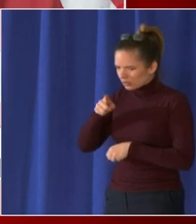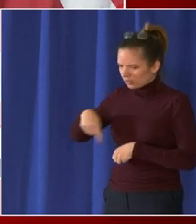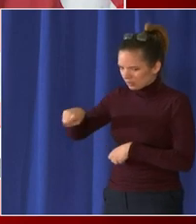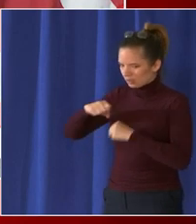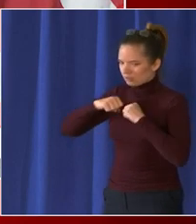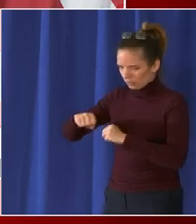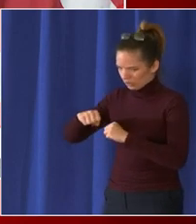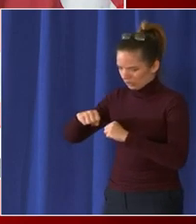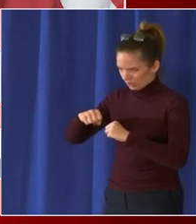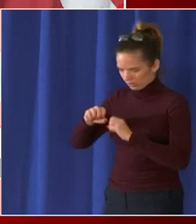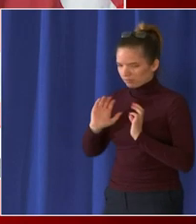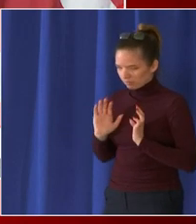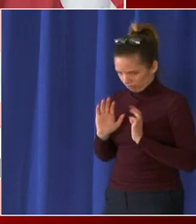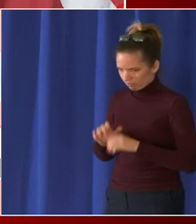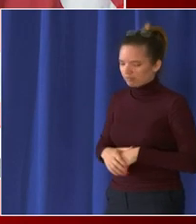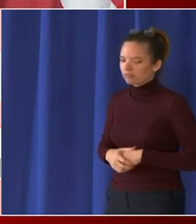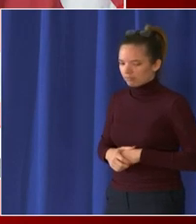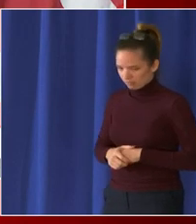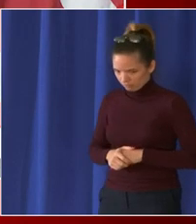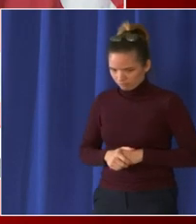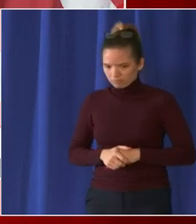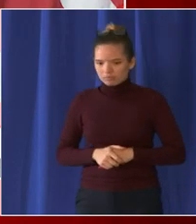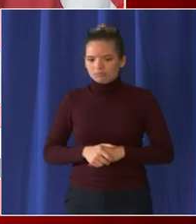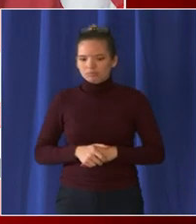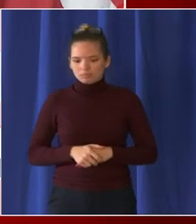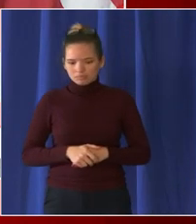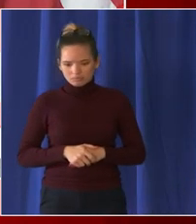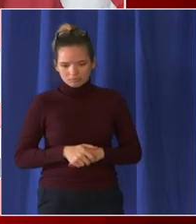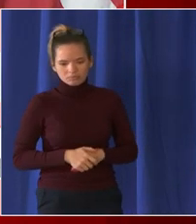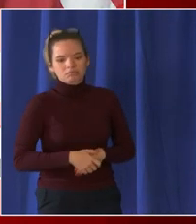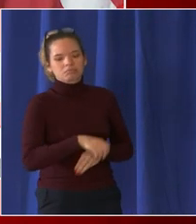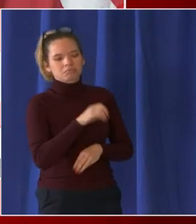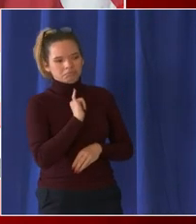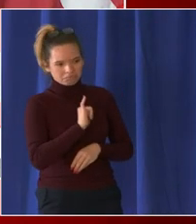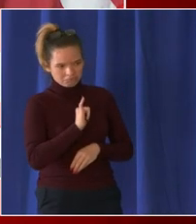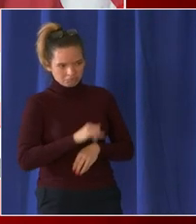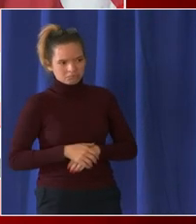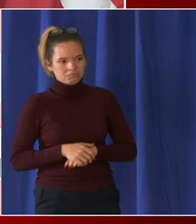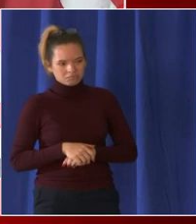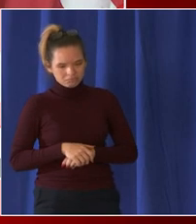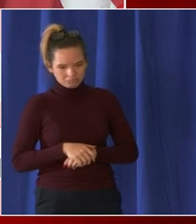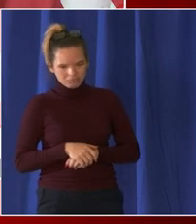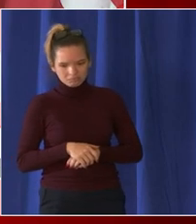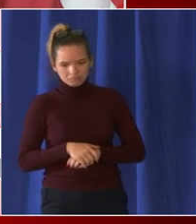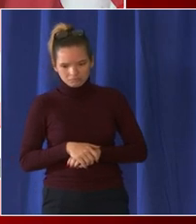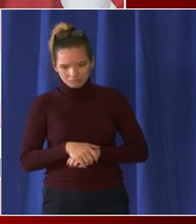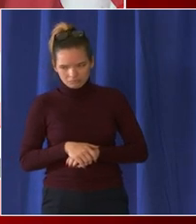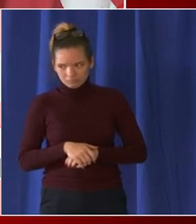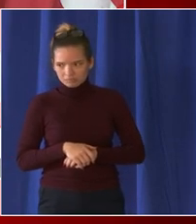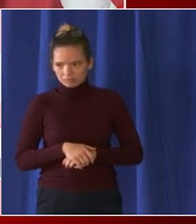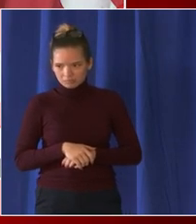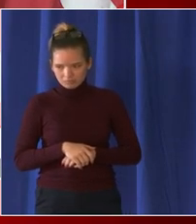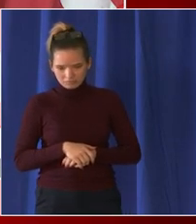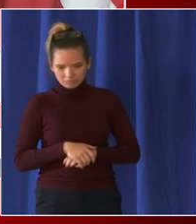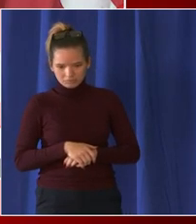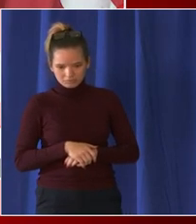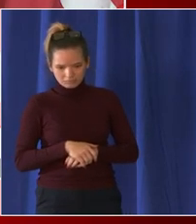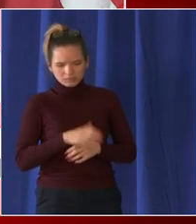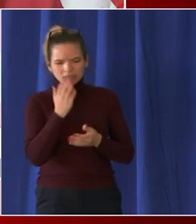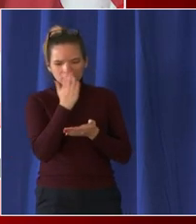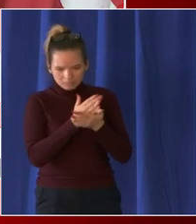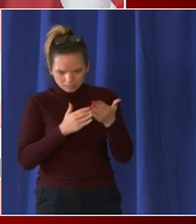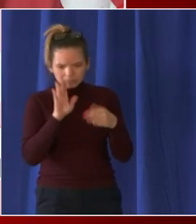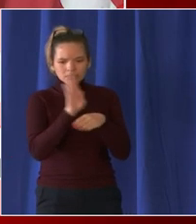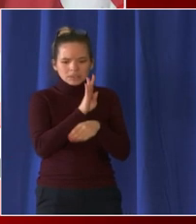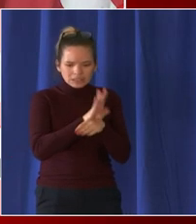yes uh if i could just follow up on michael's line about the businesses there are some businesses restaurants particularly that have expressed some